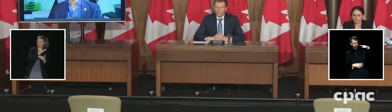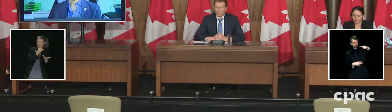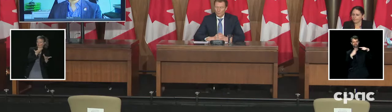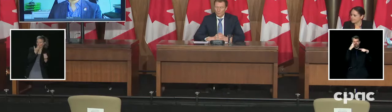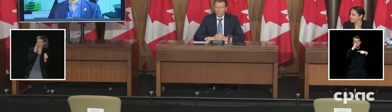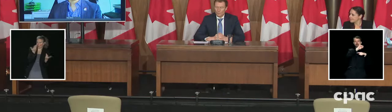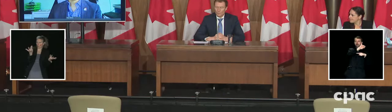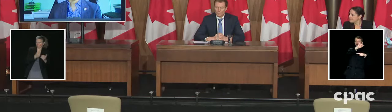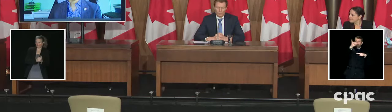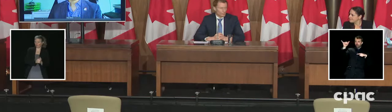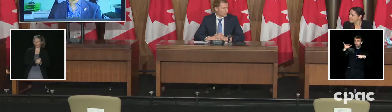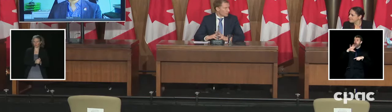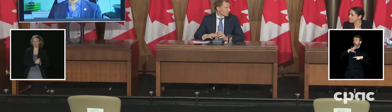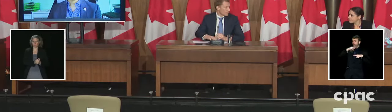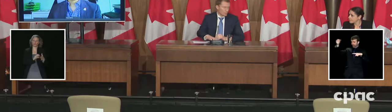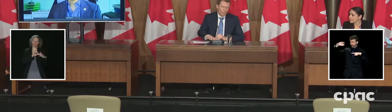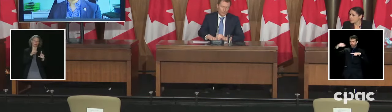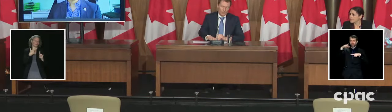vaccine?